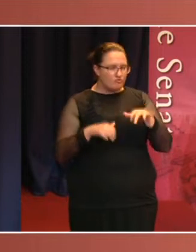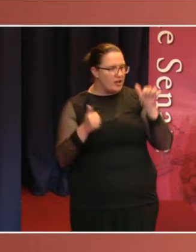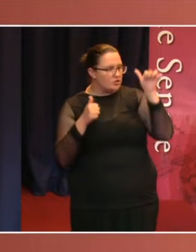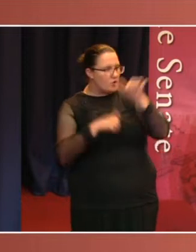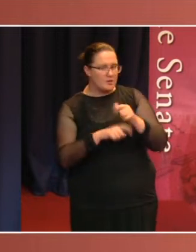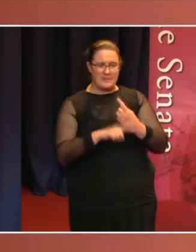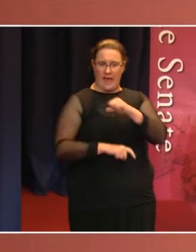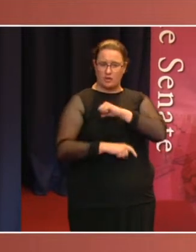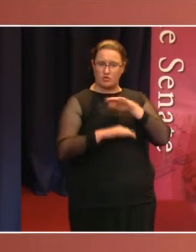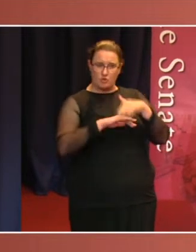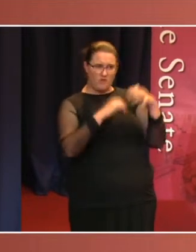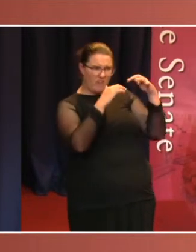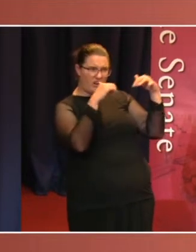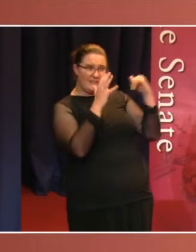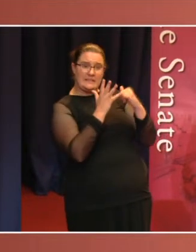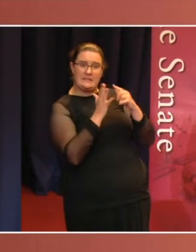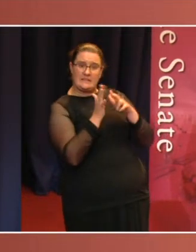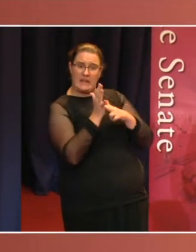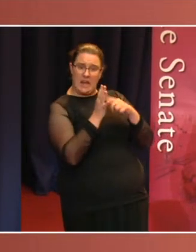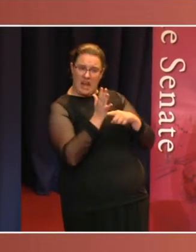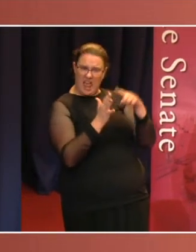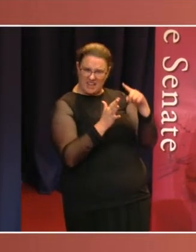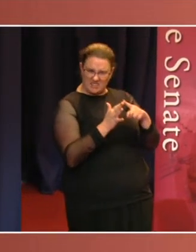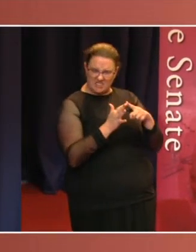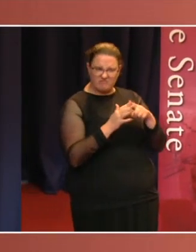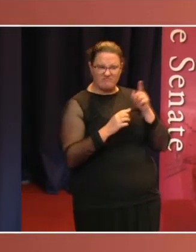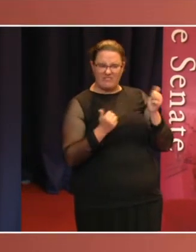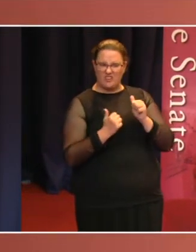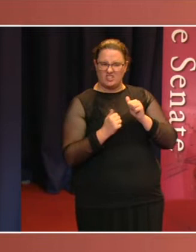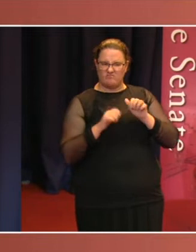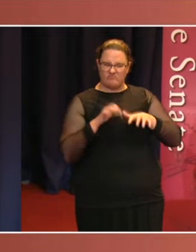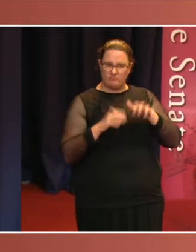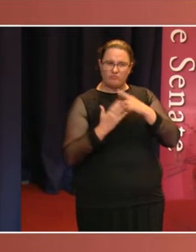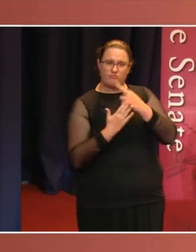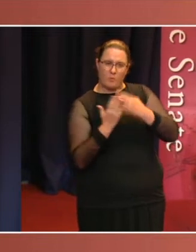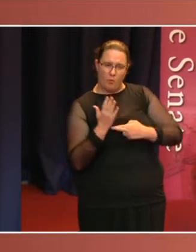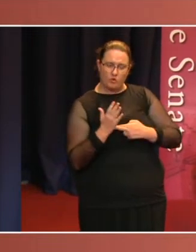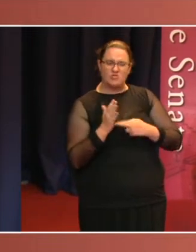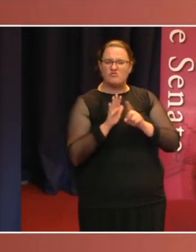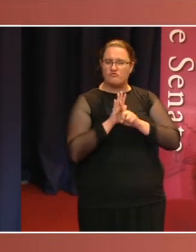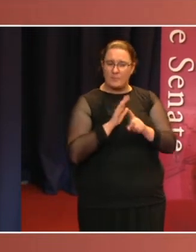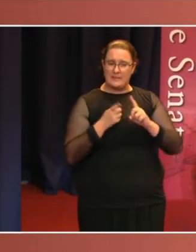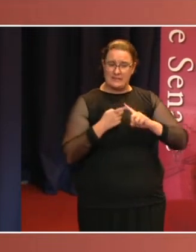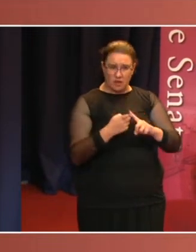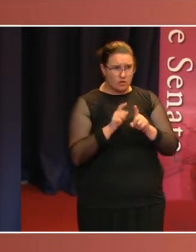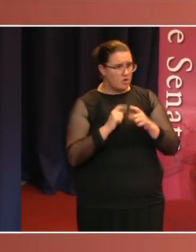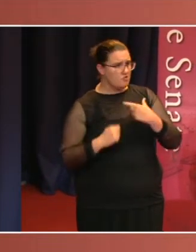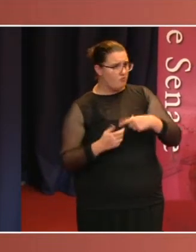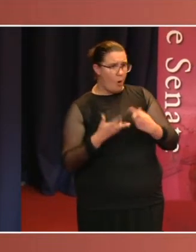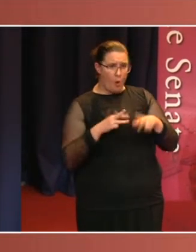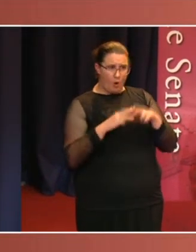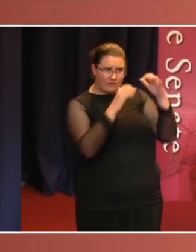towards the Senate, which they detail in their co-authored report, Representative Still, the role of the Senate in our democracy.